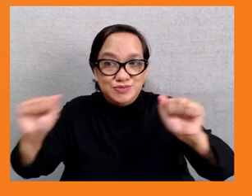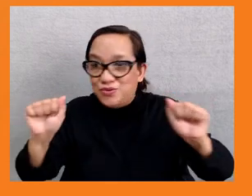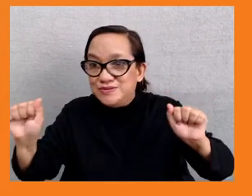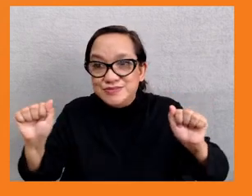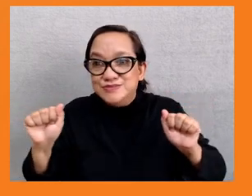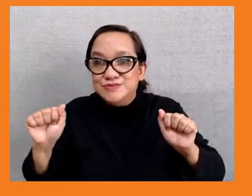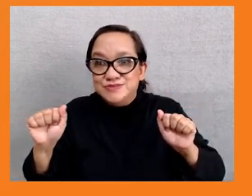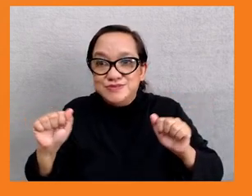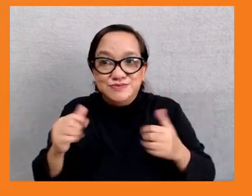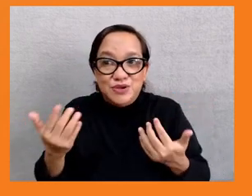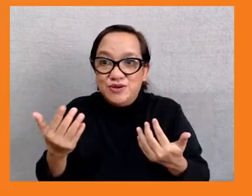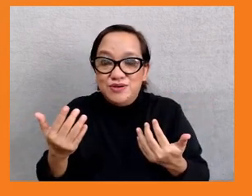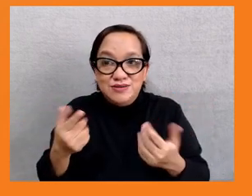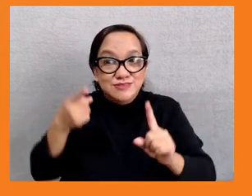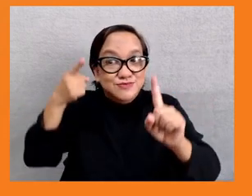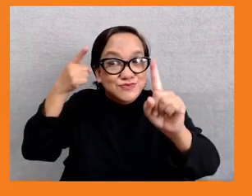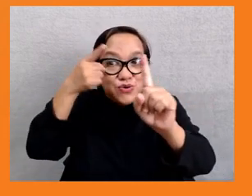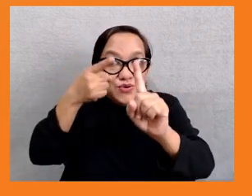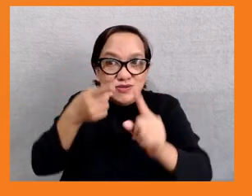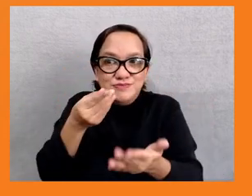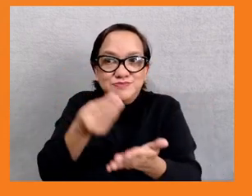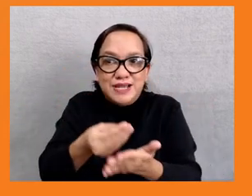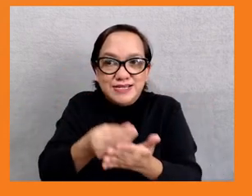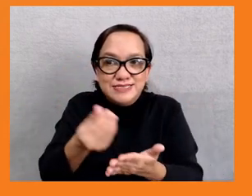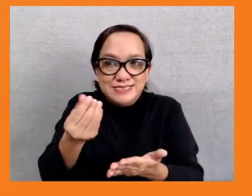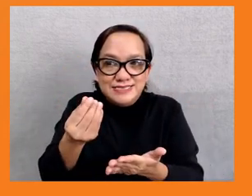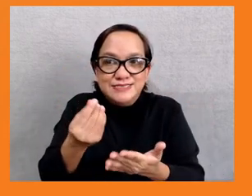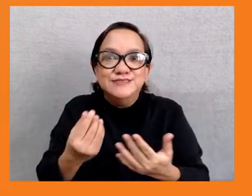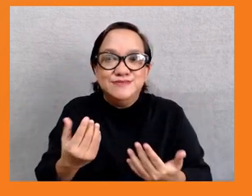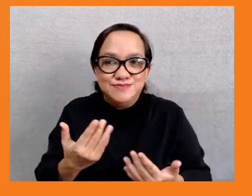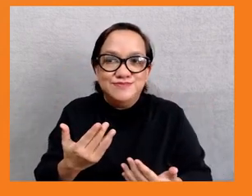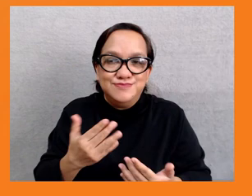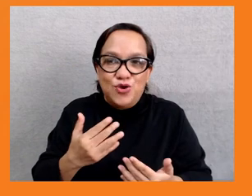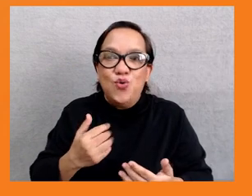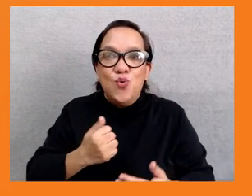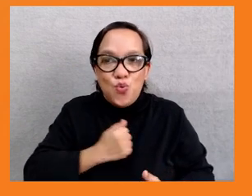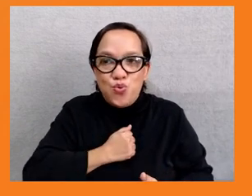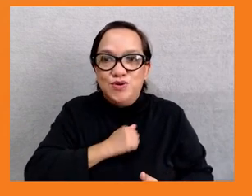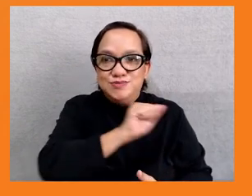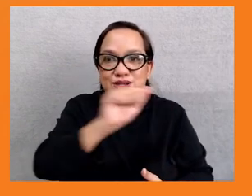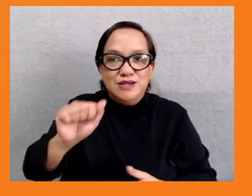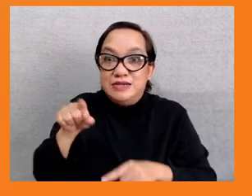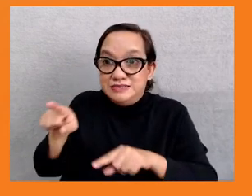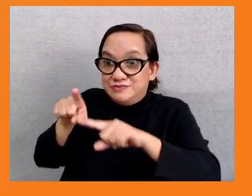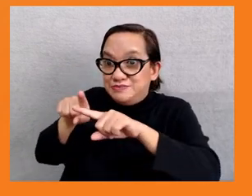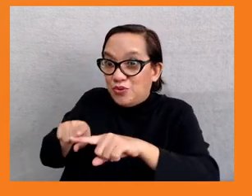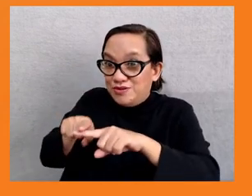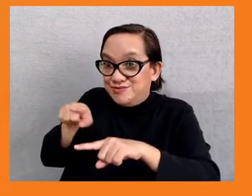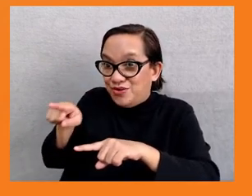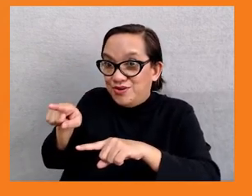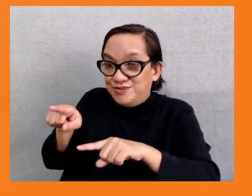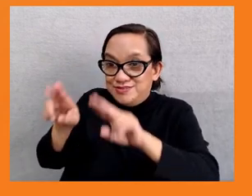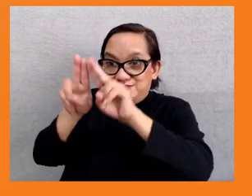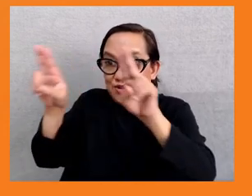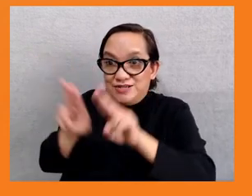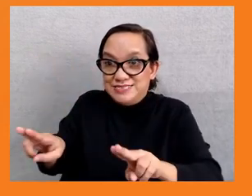on the inequity of international markets. And as we see at the moment, the volatility of international markets, including with